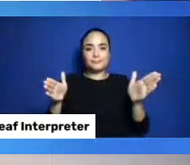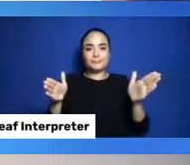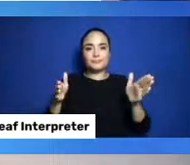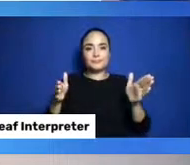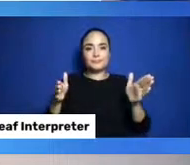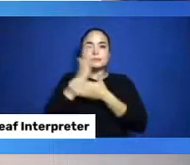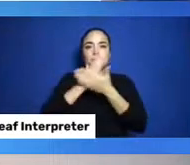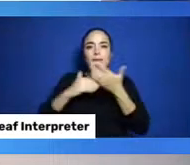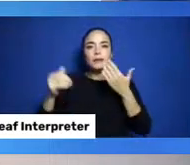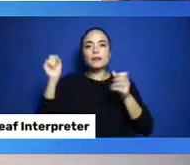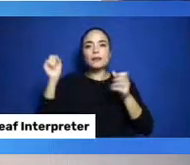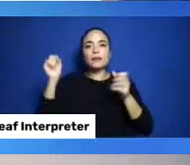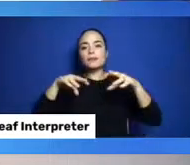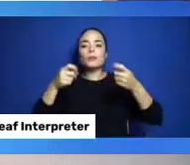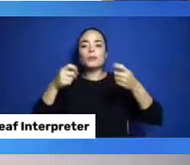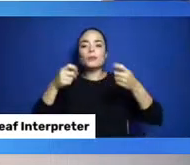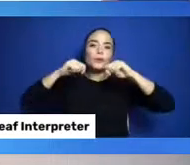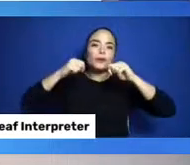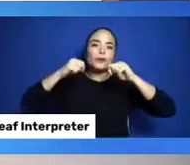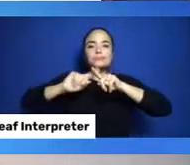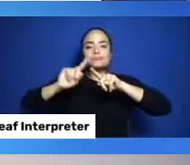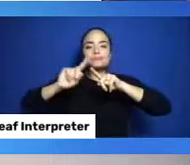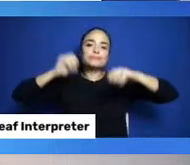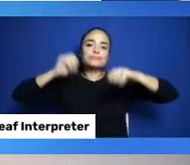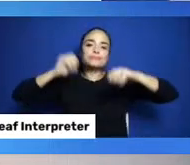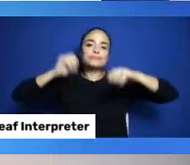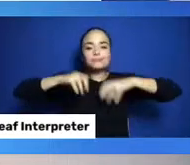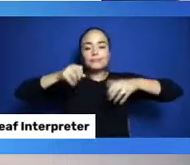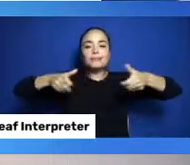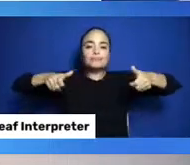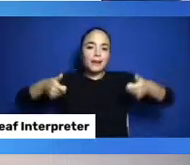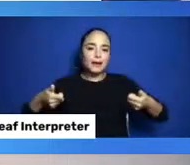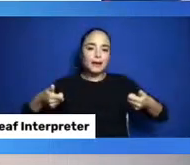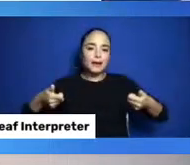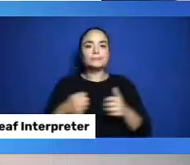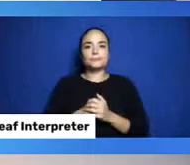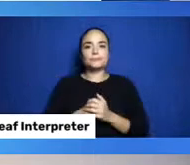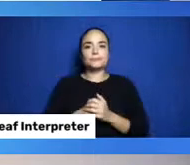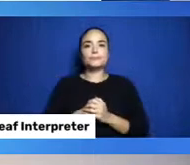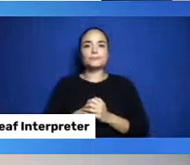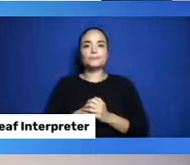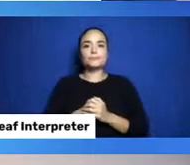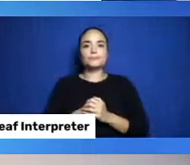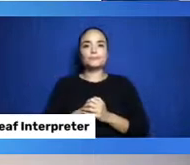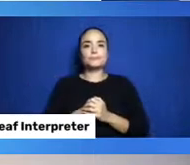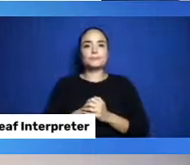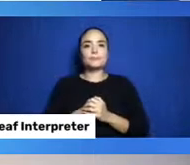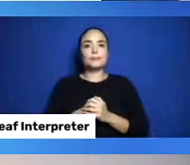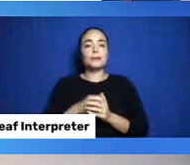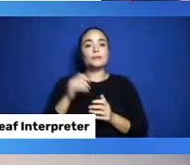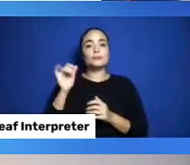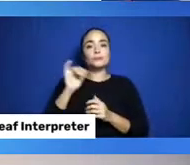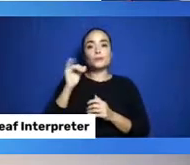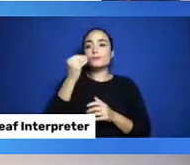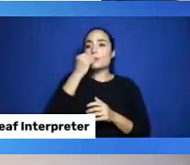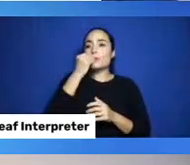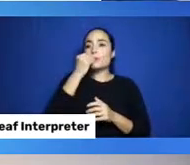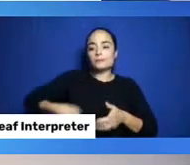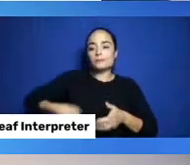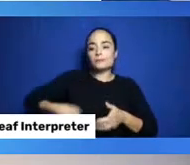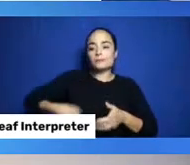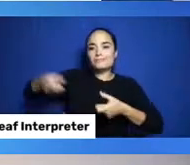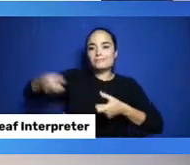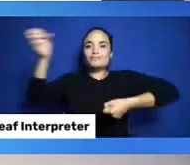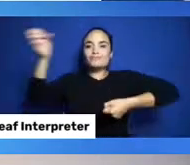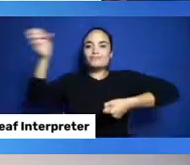And we see a grocery basket. Those are both containers. And we see that Mr. Bell has some snacks here. This is also